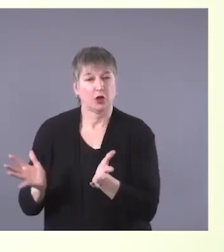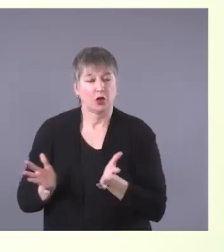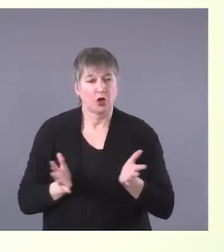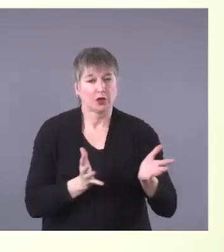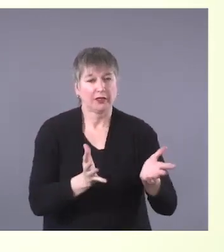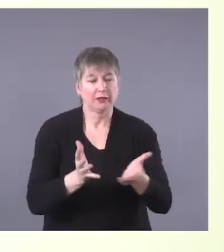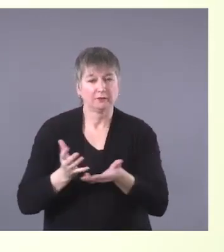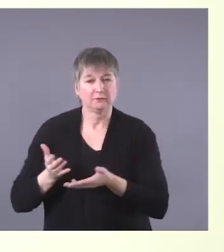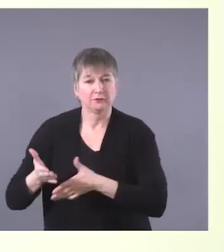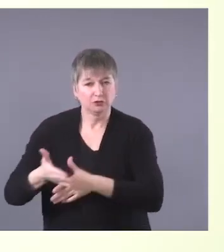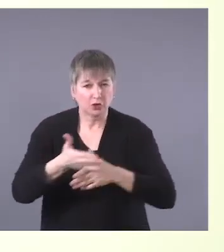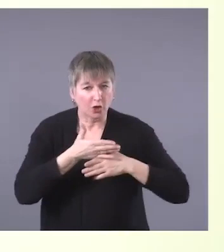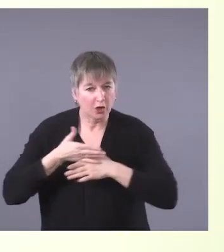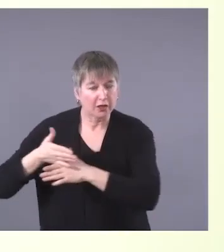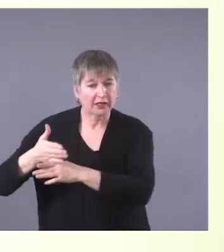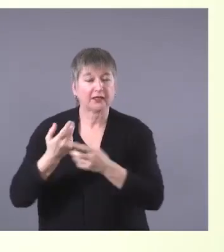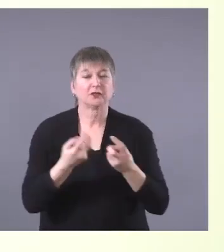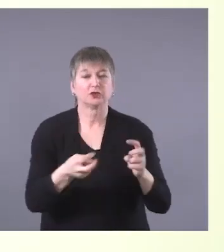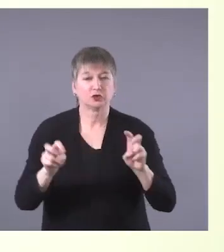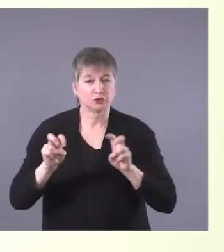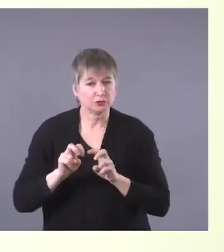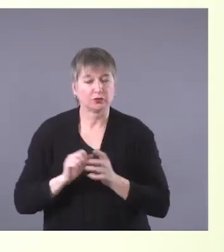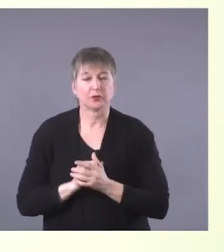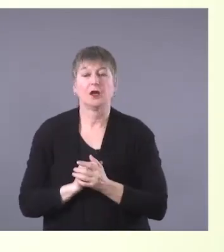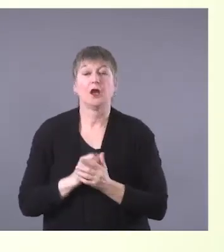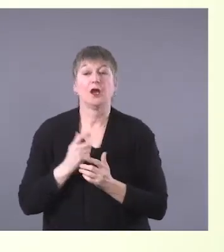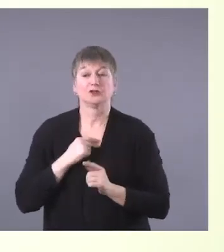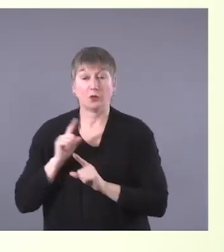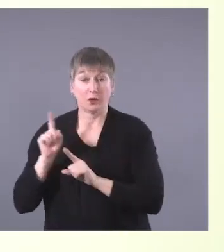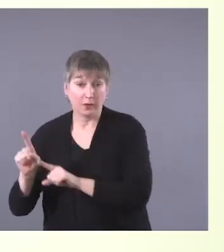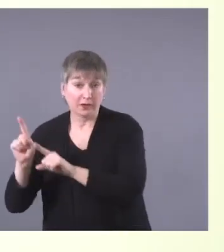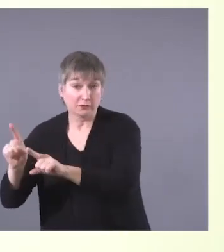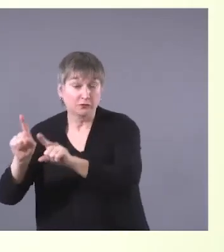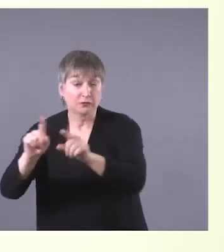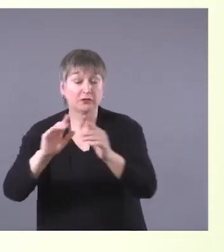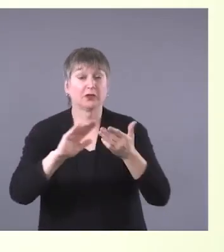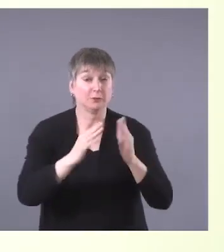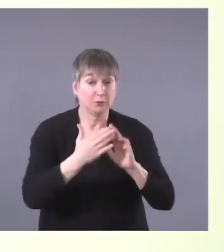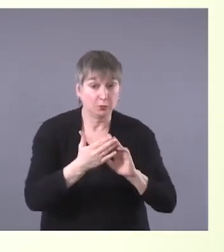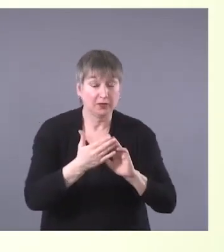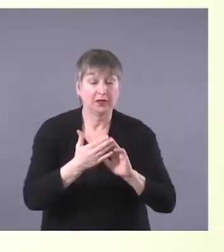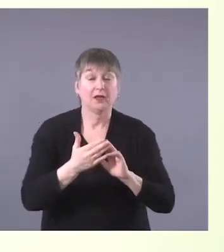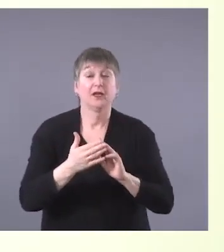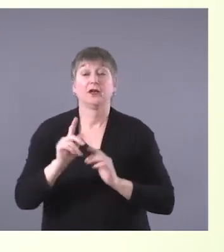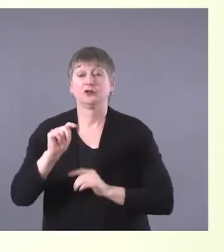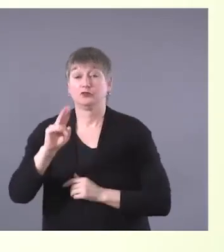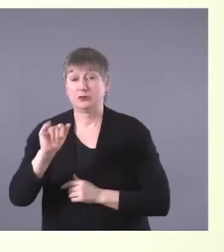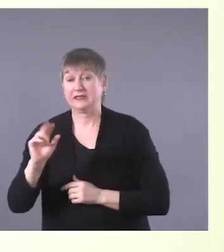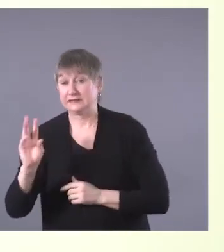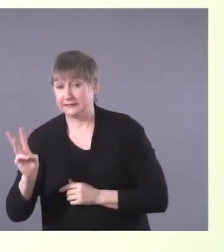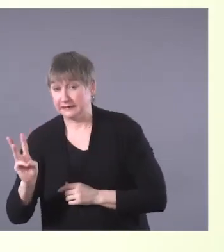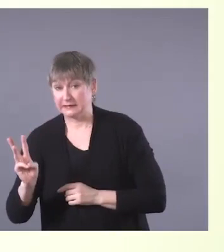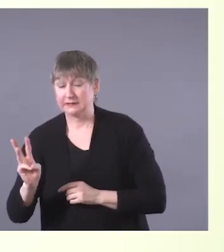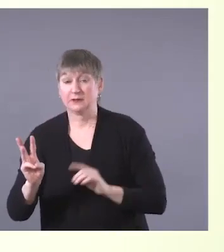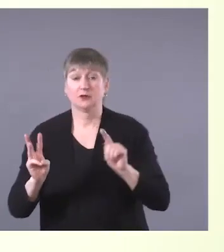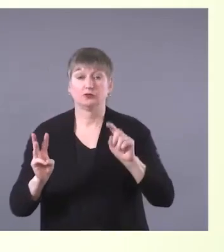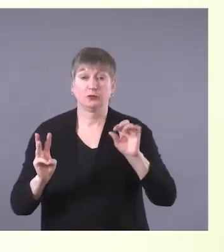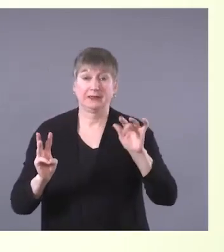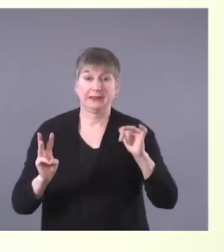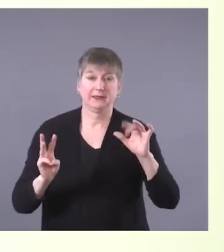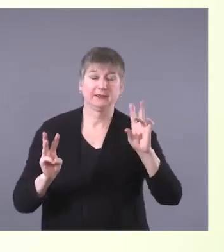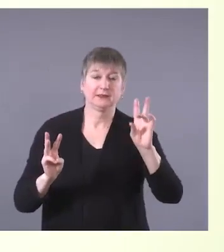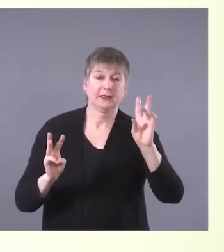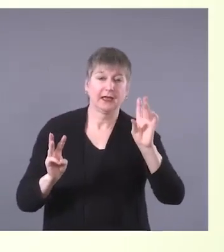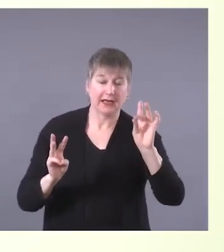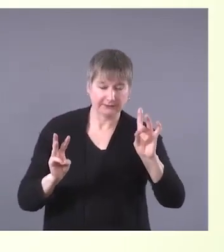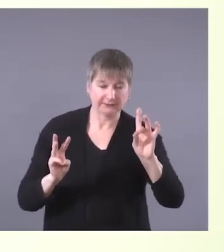held in various communities in Treaty 6 and 8. We went and we gathered information